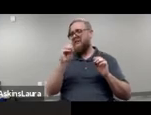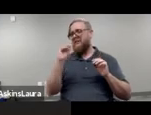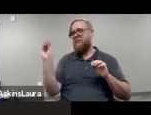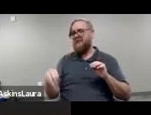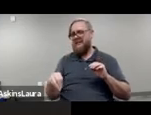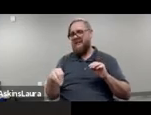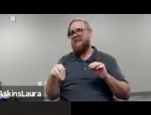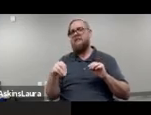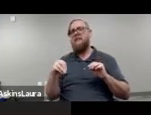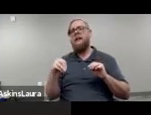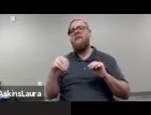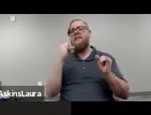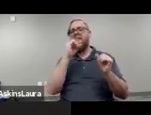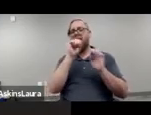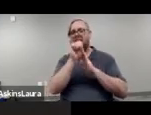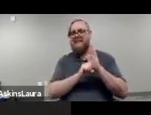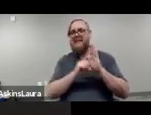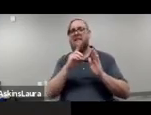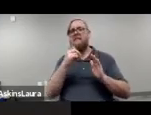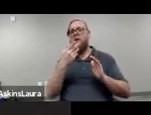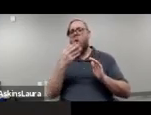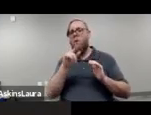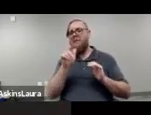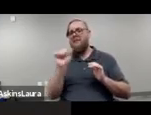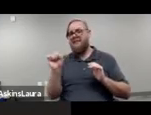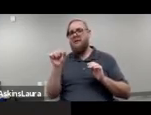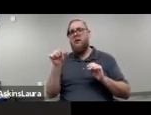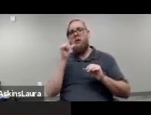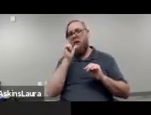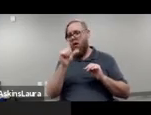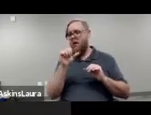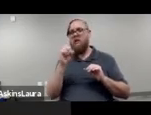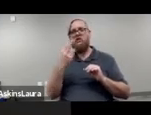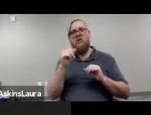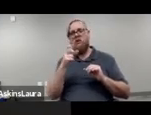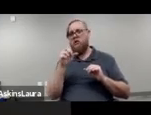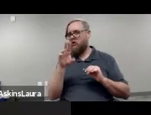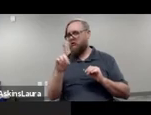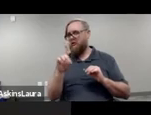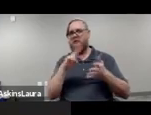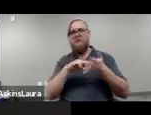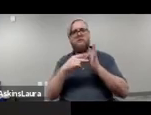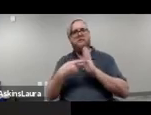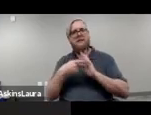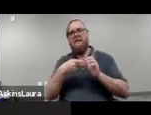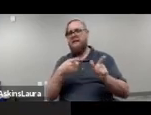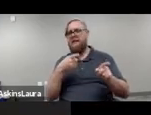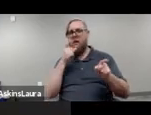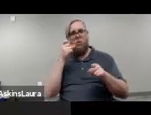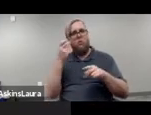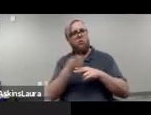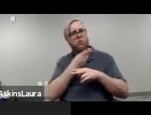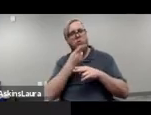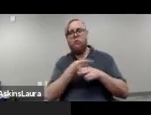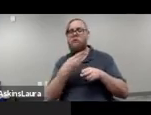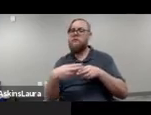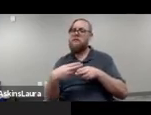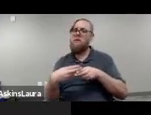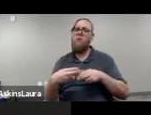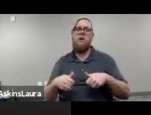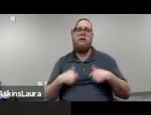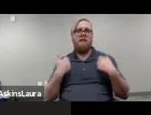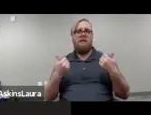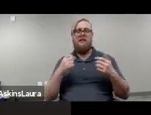of the state's homeless population is unsheltered, meaning that they're not utilizing temporary living